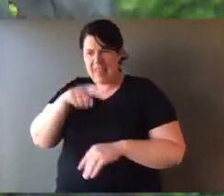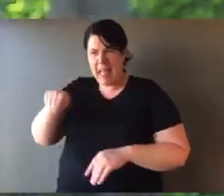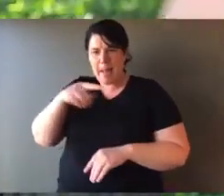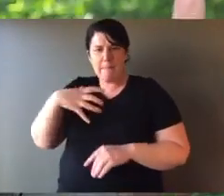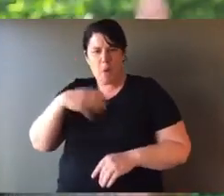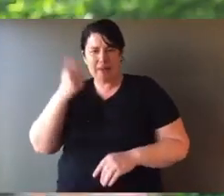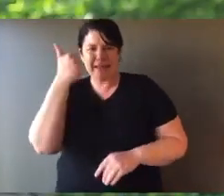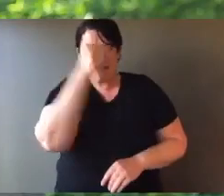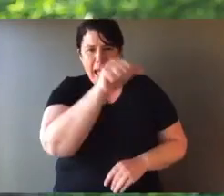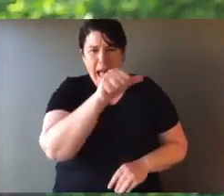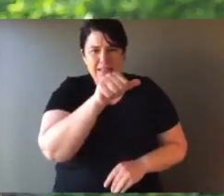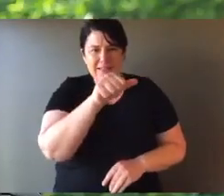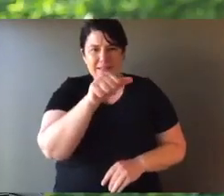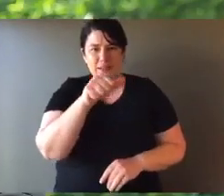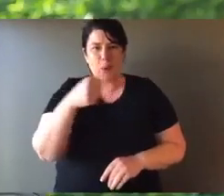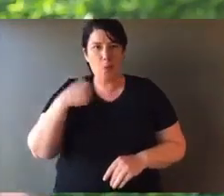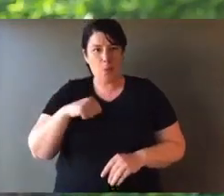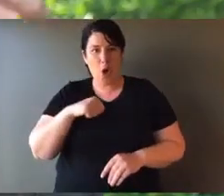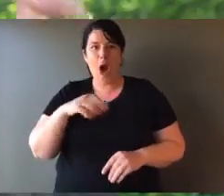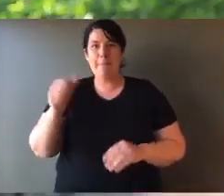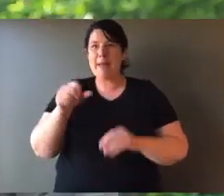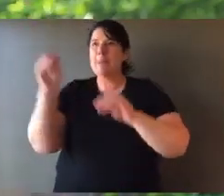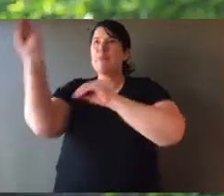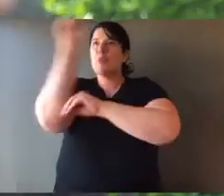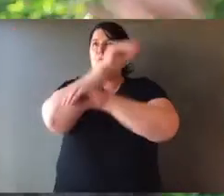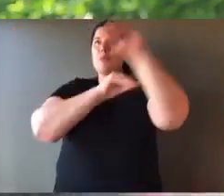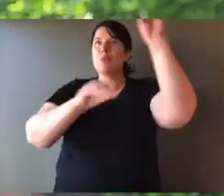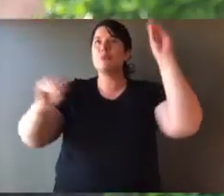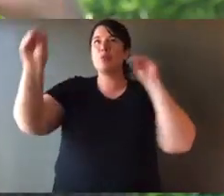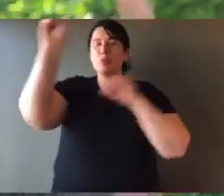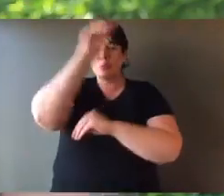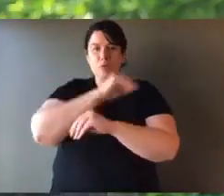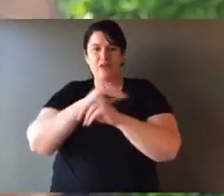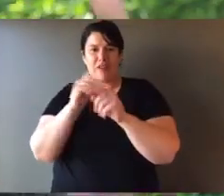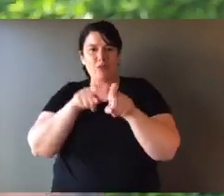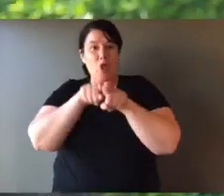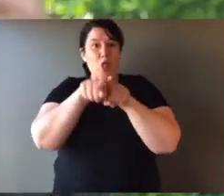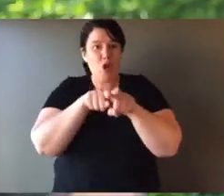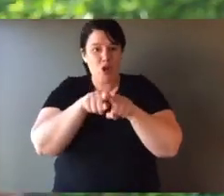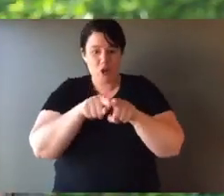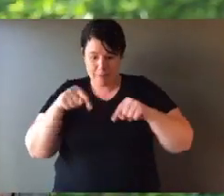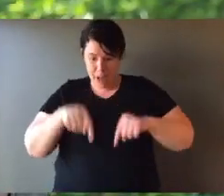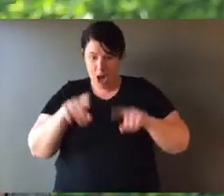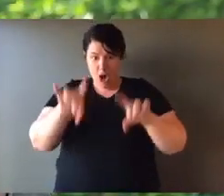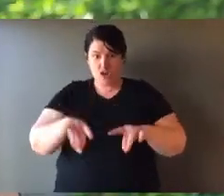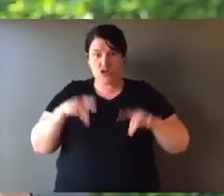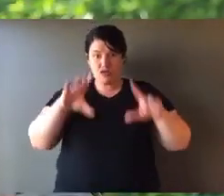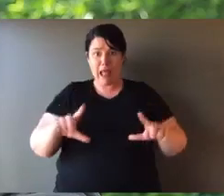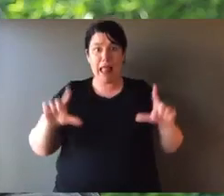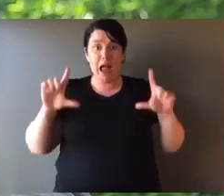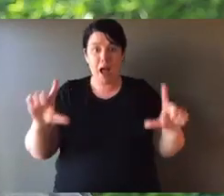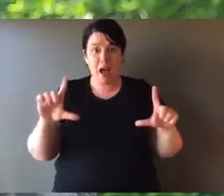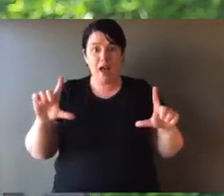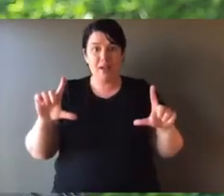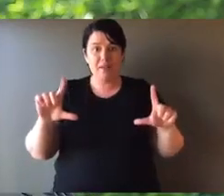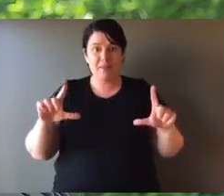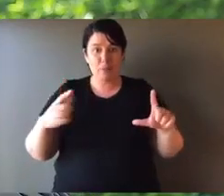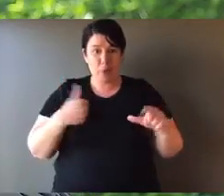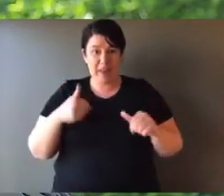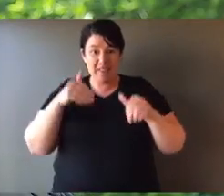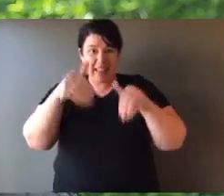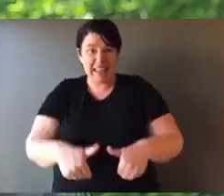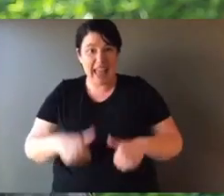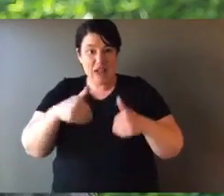Placental mammals are typically much smarter. And I think that's because of the evolutionary processes that have driven that over time. You come to